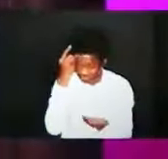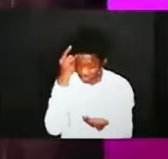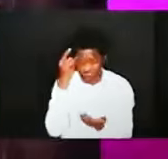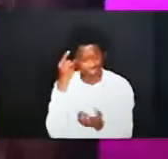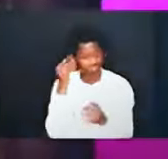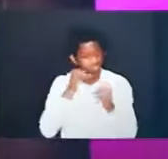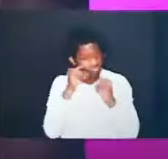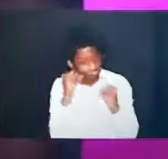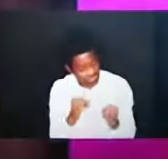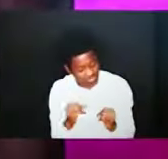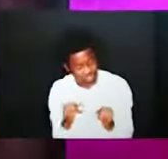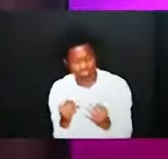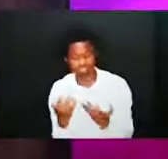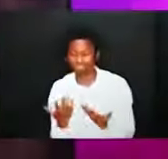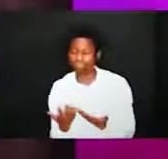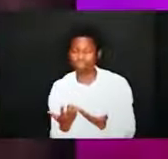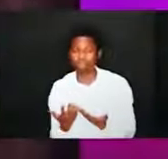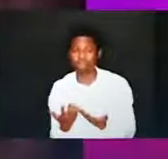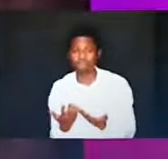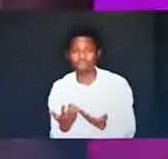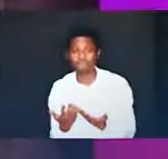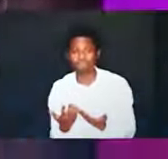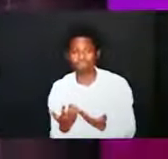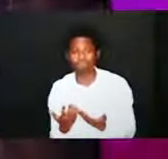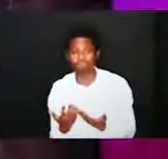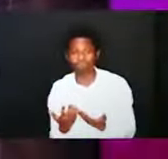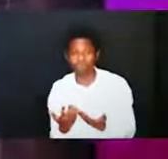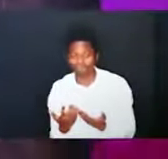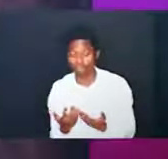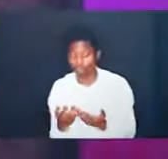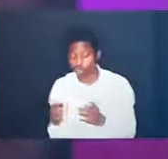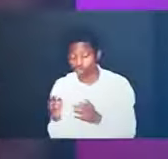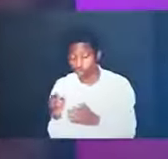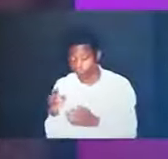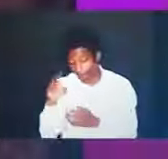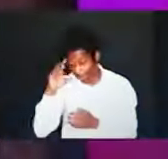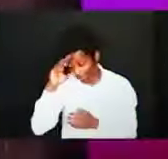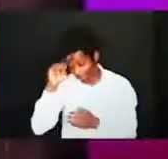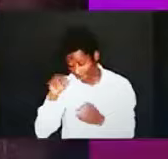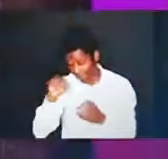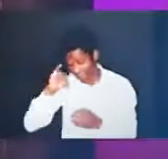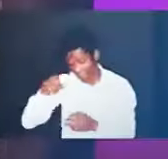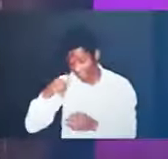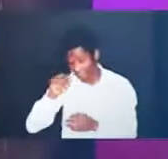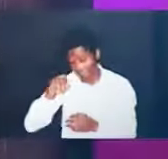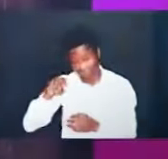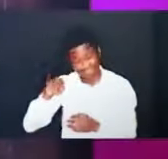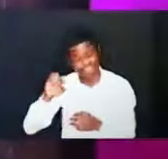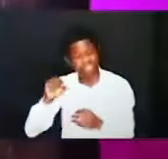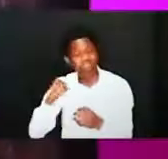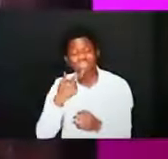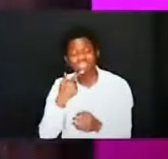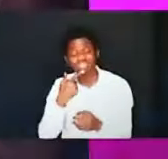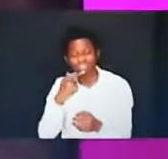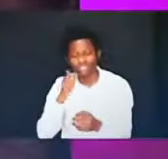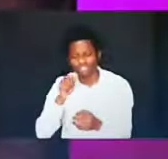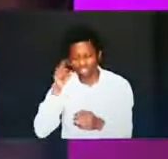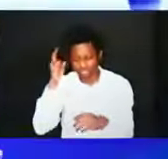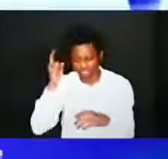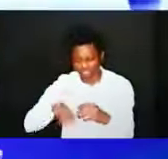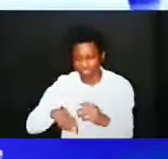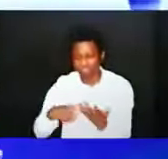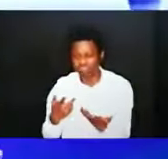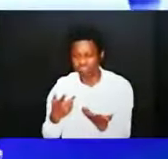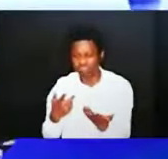that is why james says that you just submit yourself to god and he says resist the devil because he's right